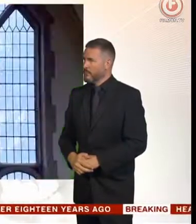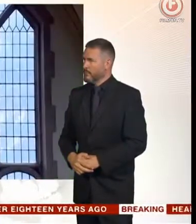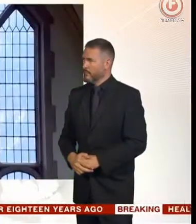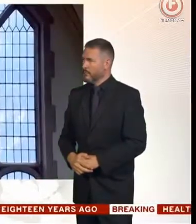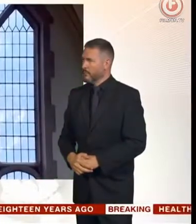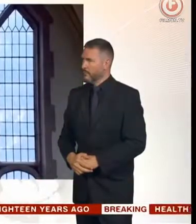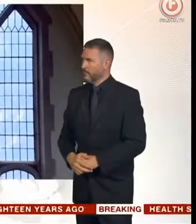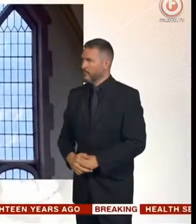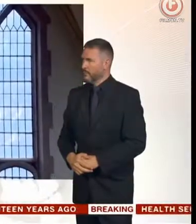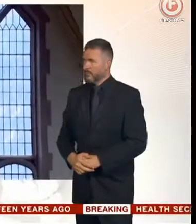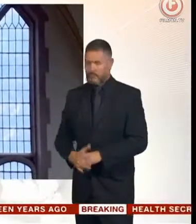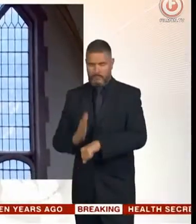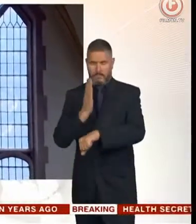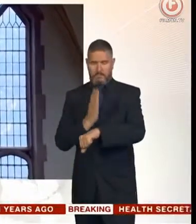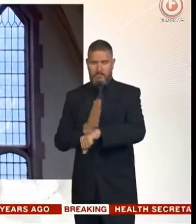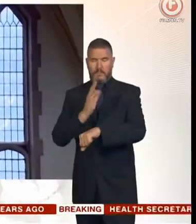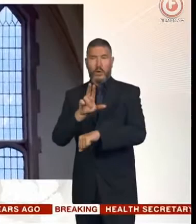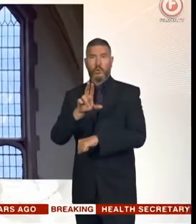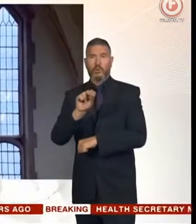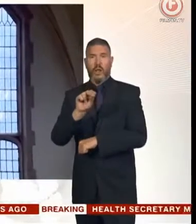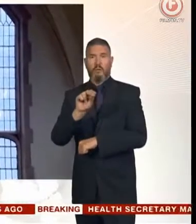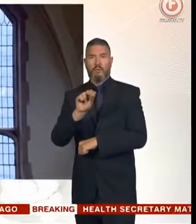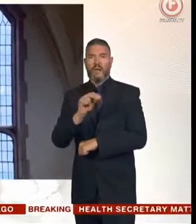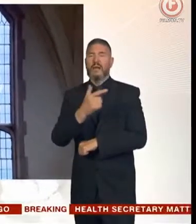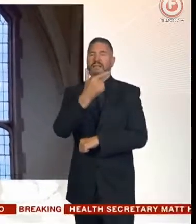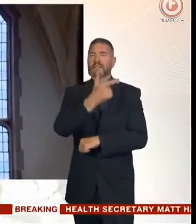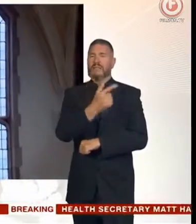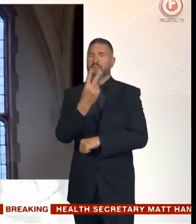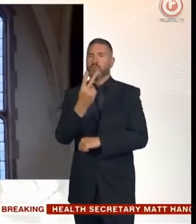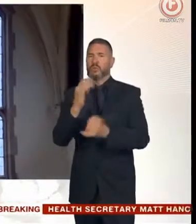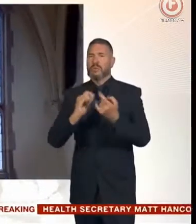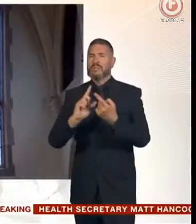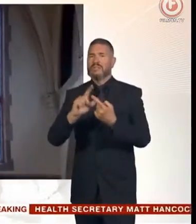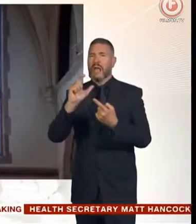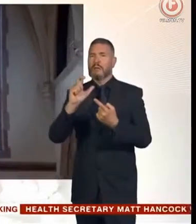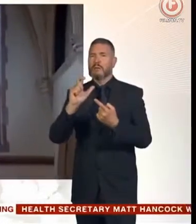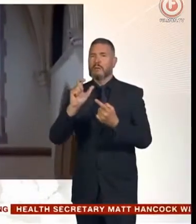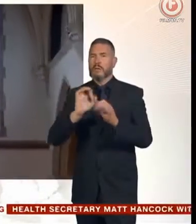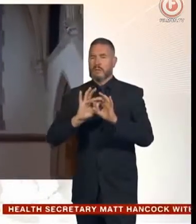At 12 noon, 72 seconds of silence.